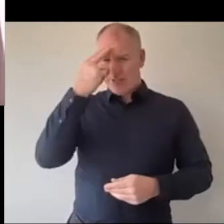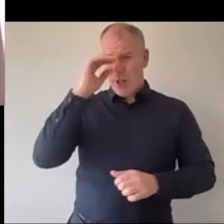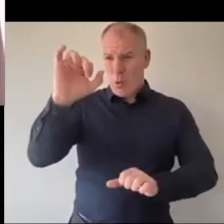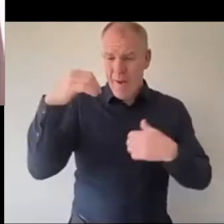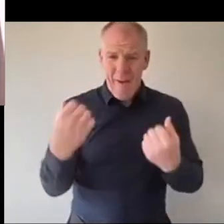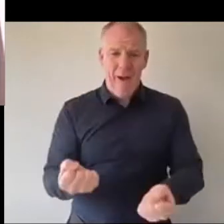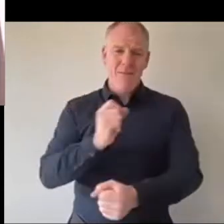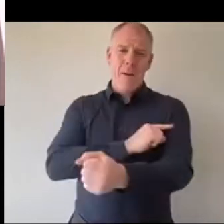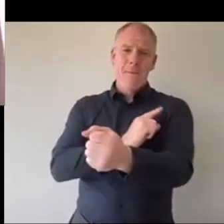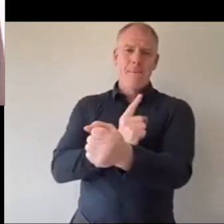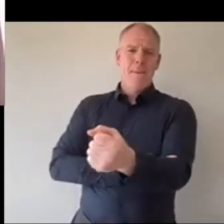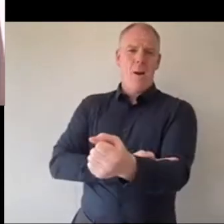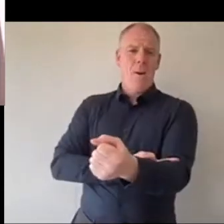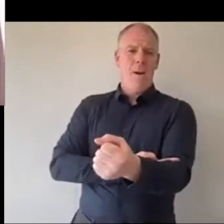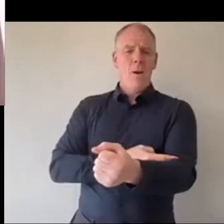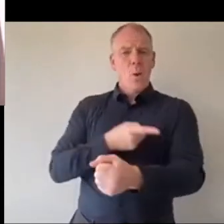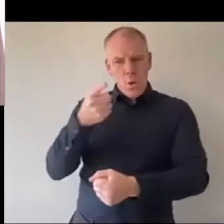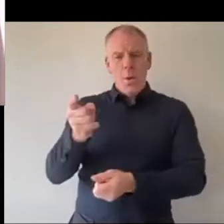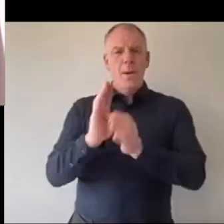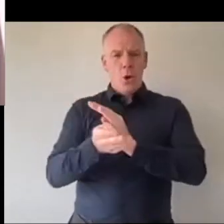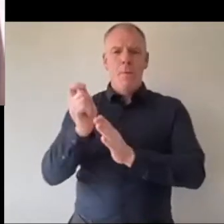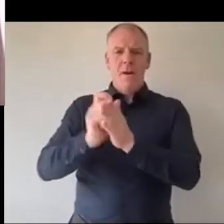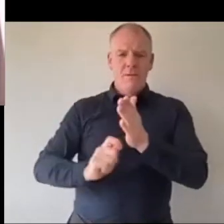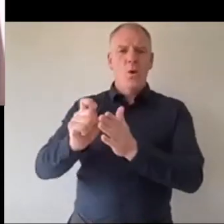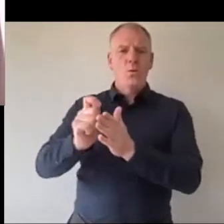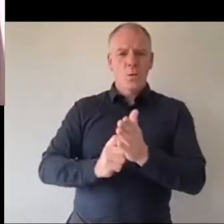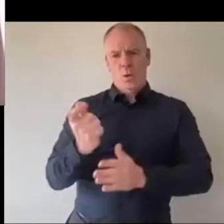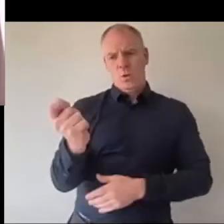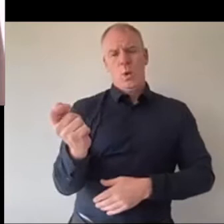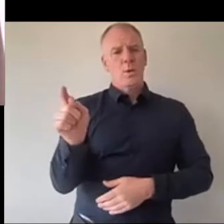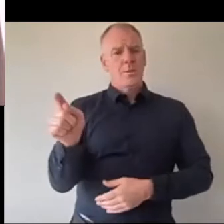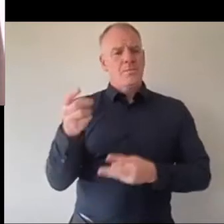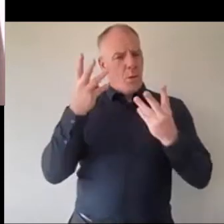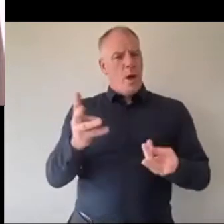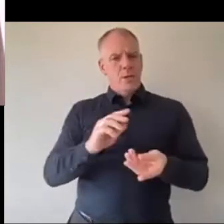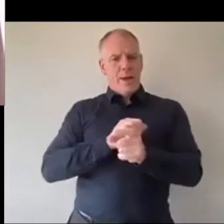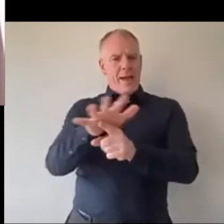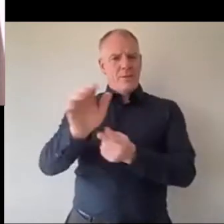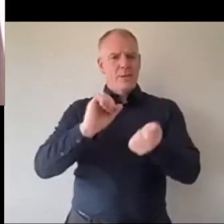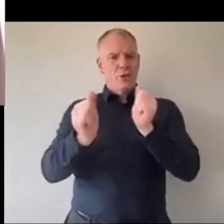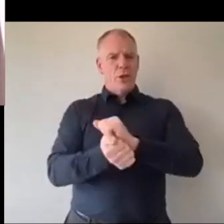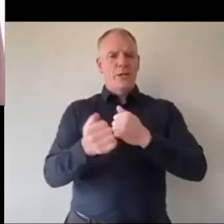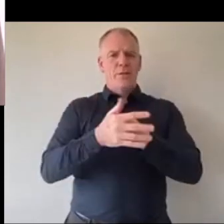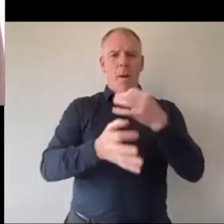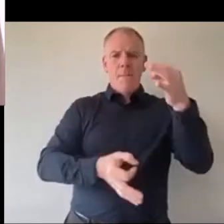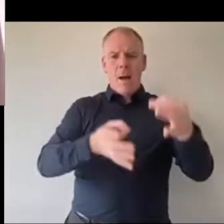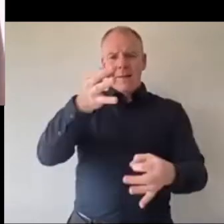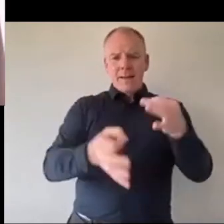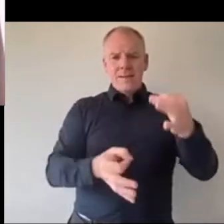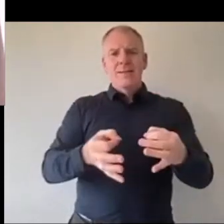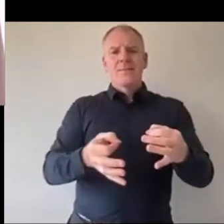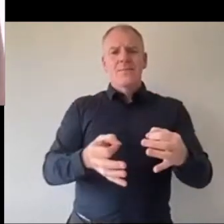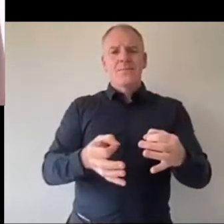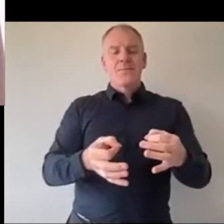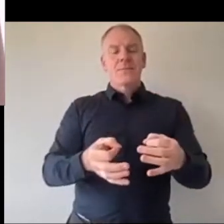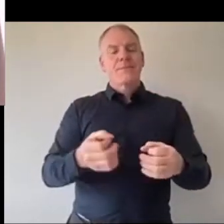are voters you're about to go into the voting world a lot of you and if you want to change anything in politics remember that unfortunately generally